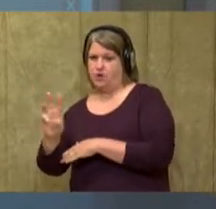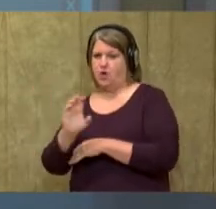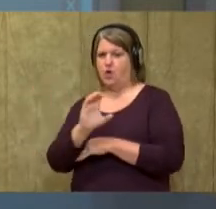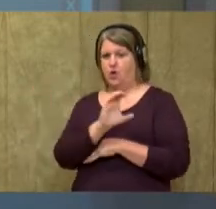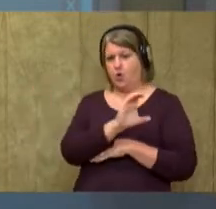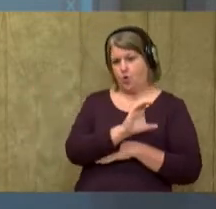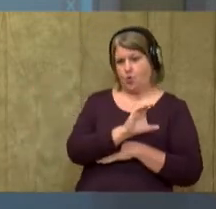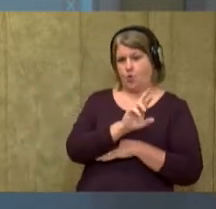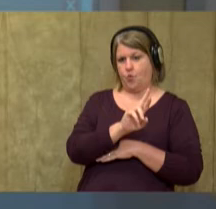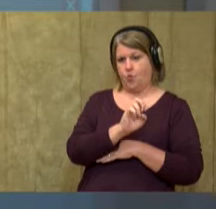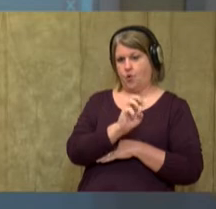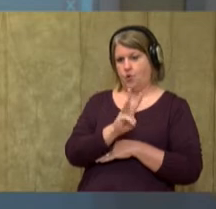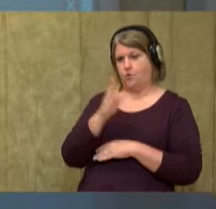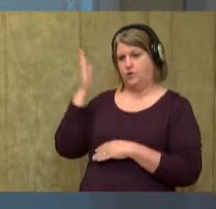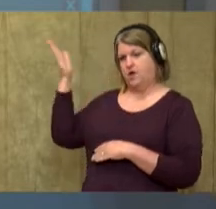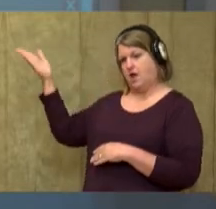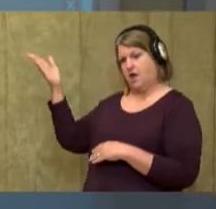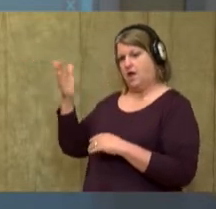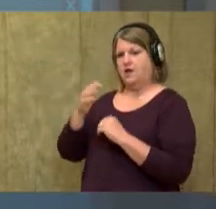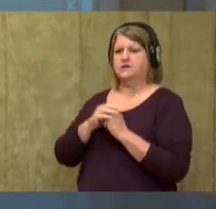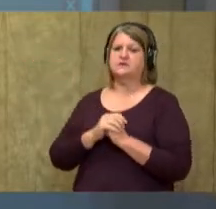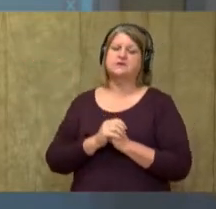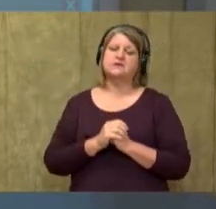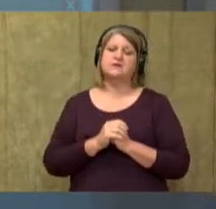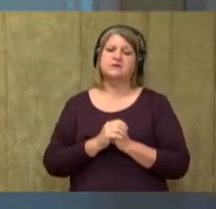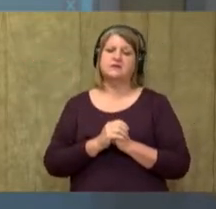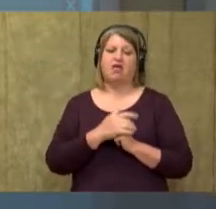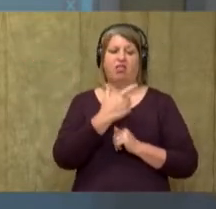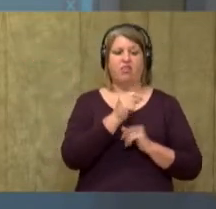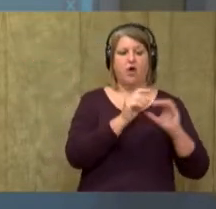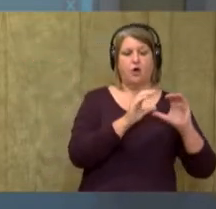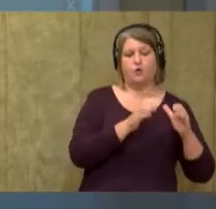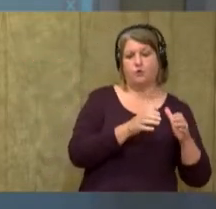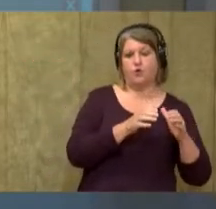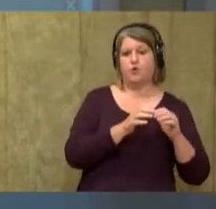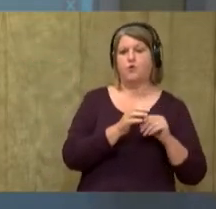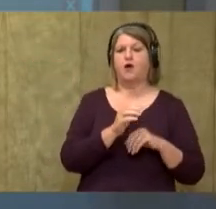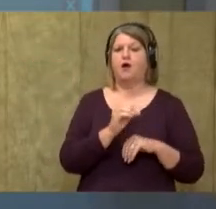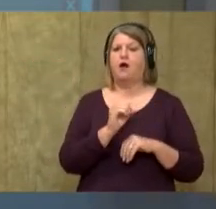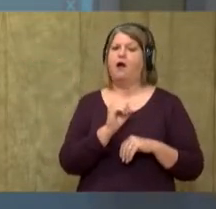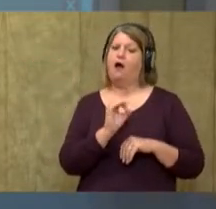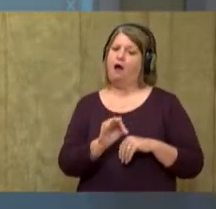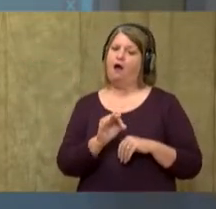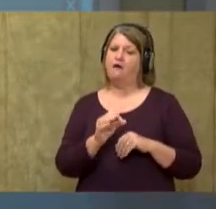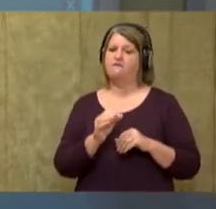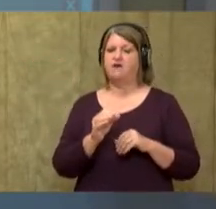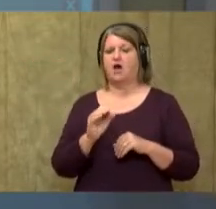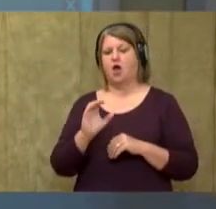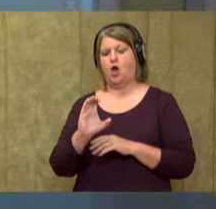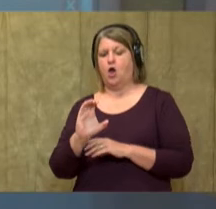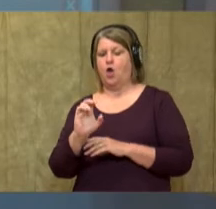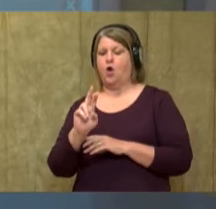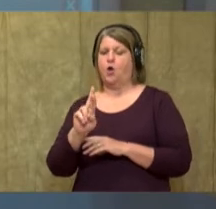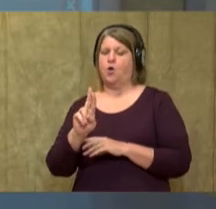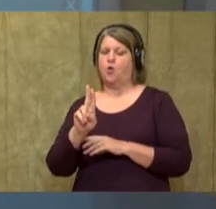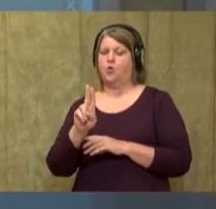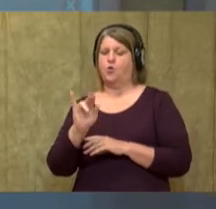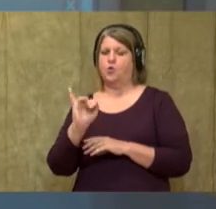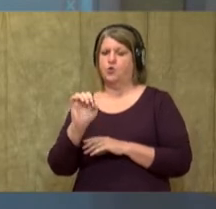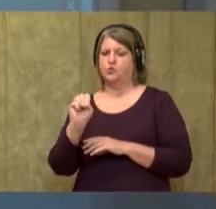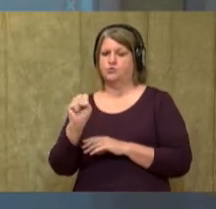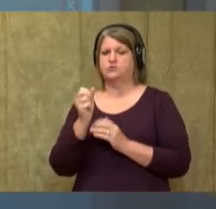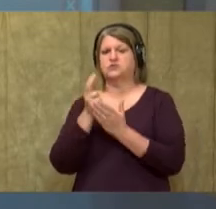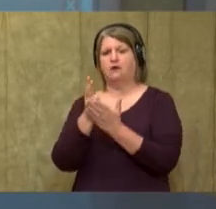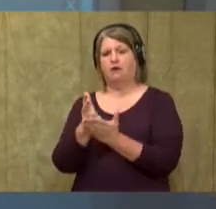-oo. The crew of a cruise. Let's say the sounds we hear in cruise.